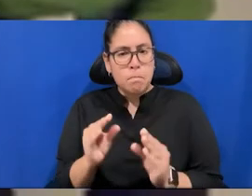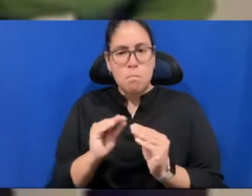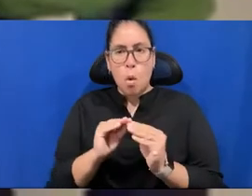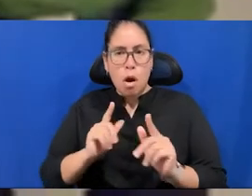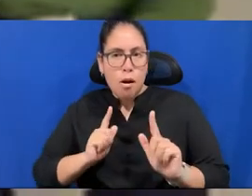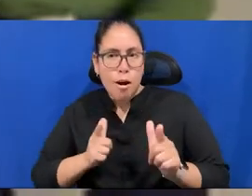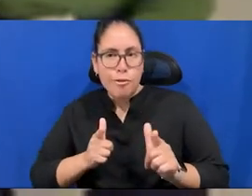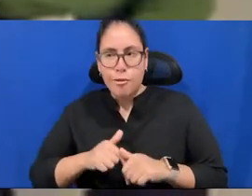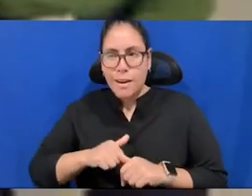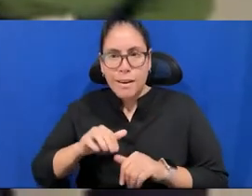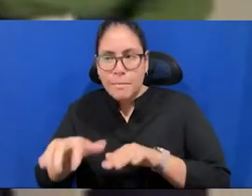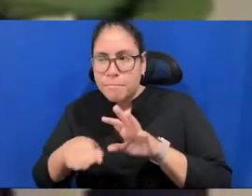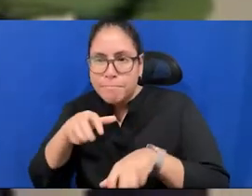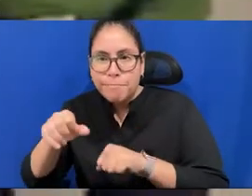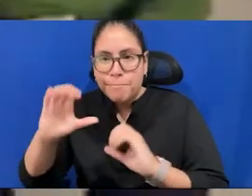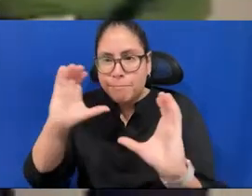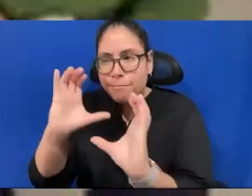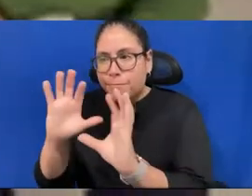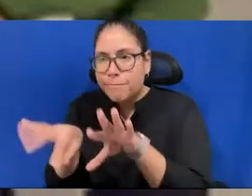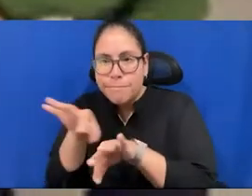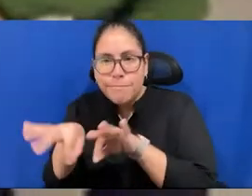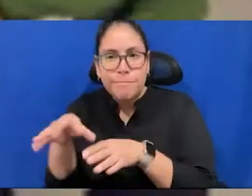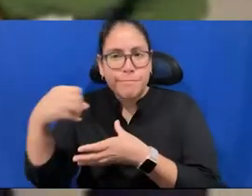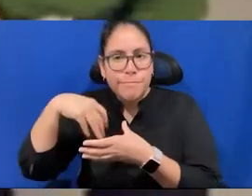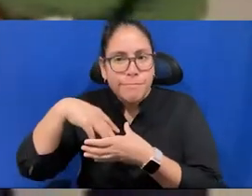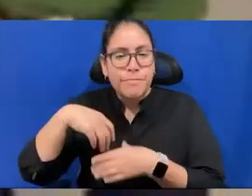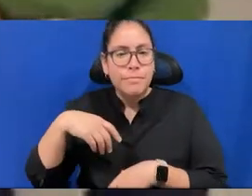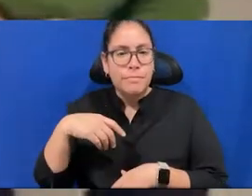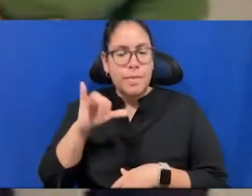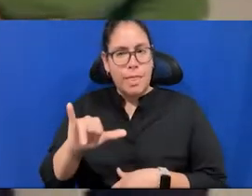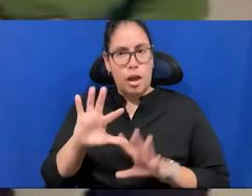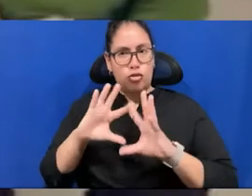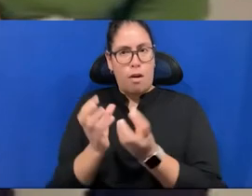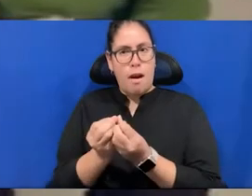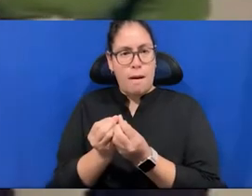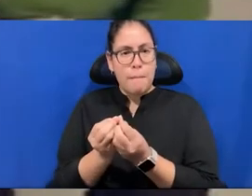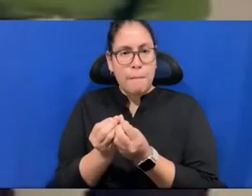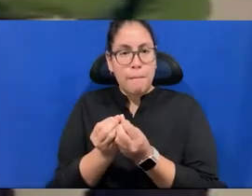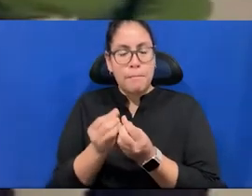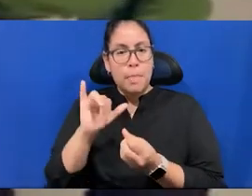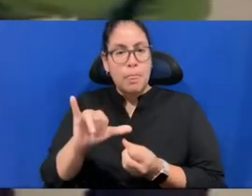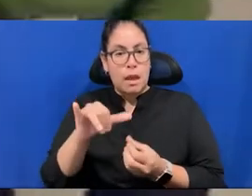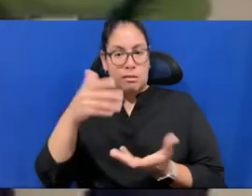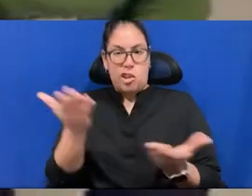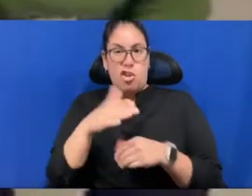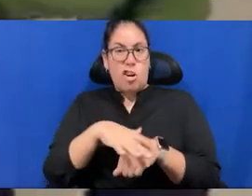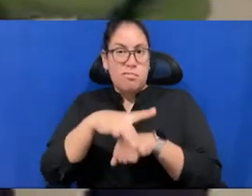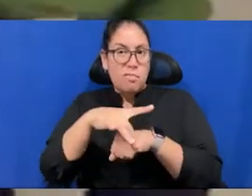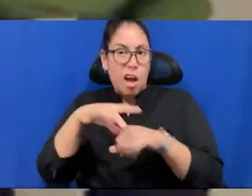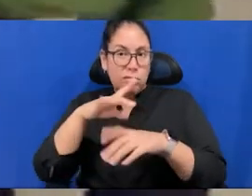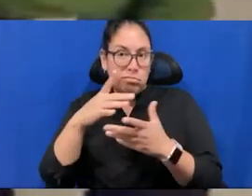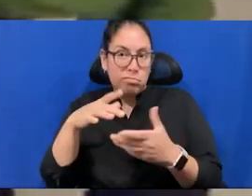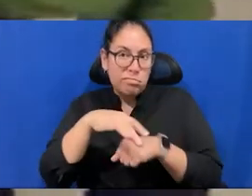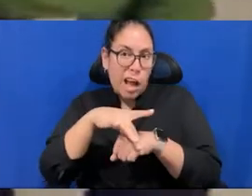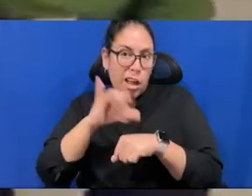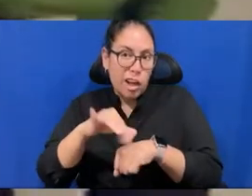Earth. And this is something, uh, Tafuri will come up, um, was with the idea that, um, you know, many will think that, uh, you know, was the invention of